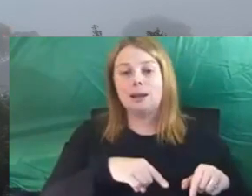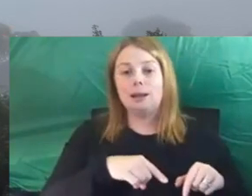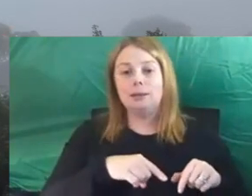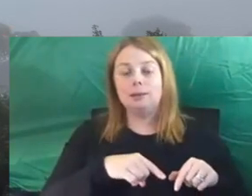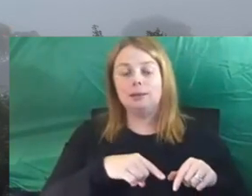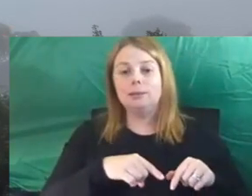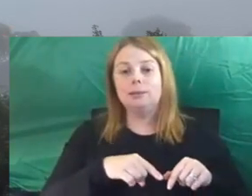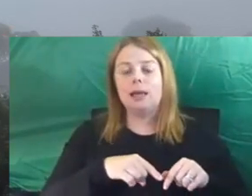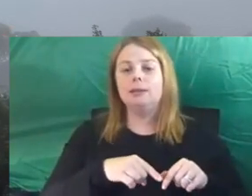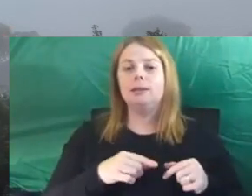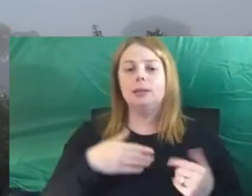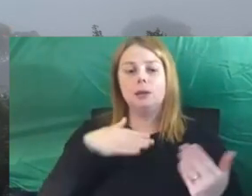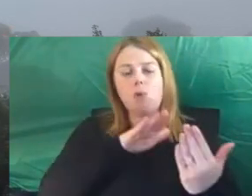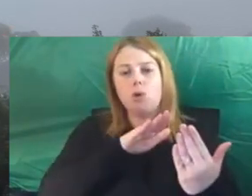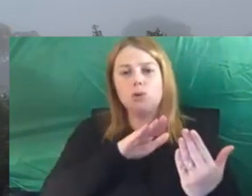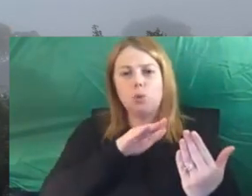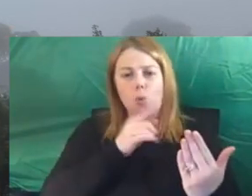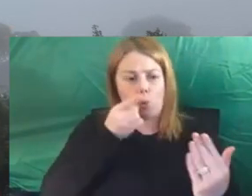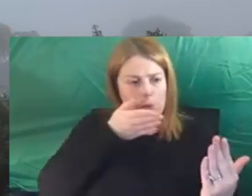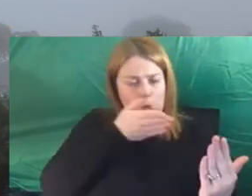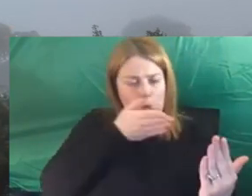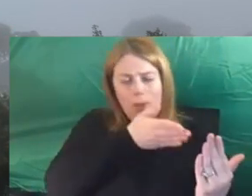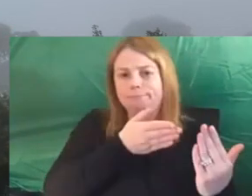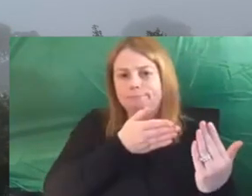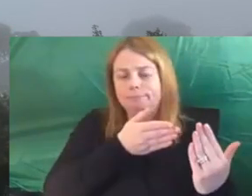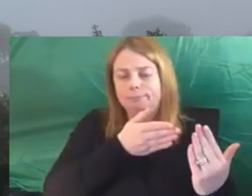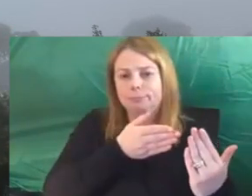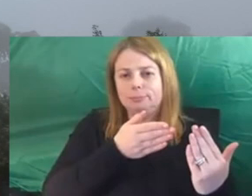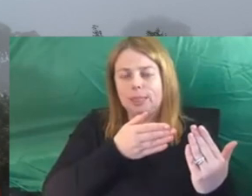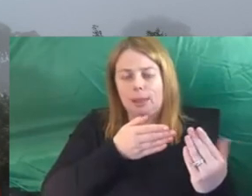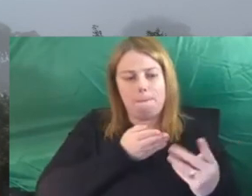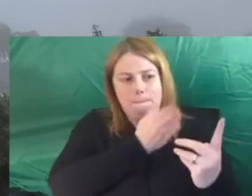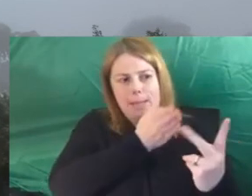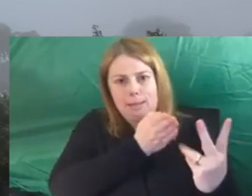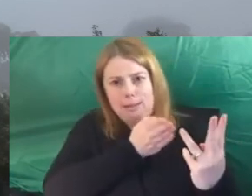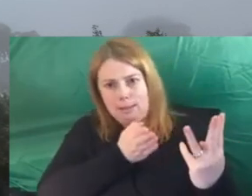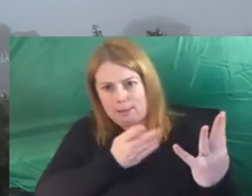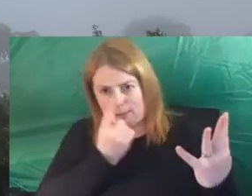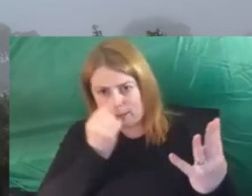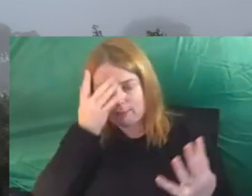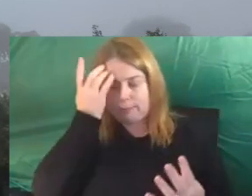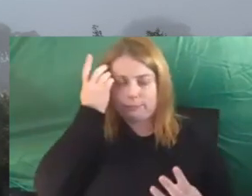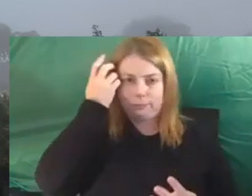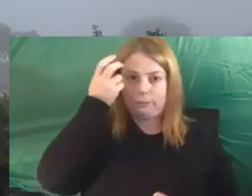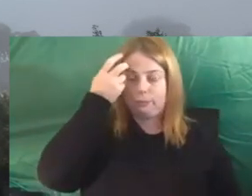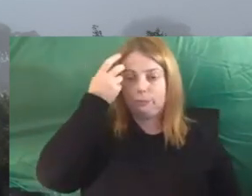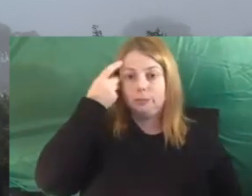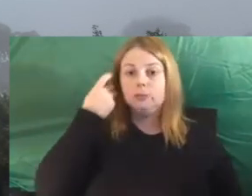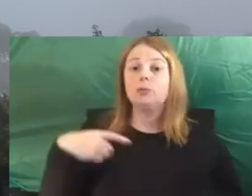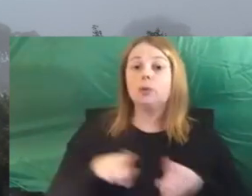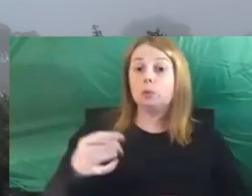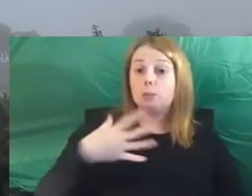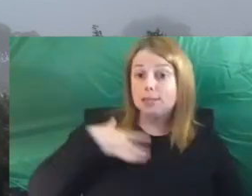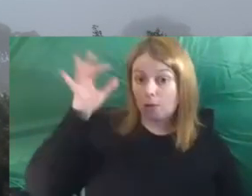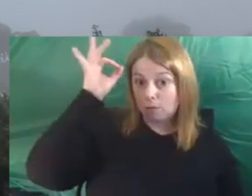approach and a whole of community approach. The other thread that I had was as a councillor, when I ran for